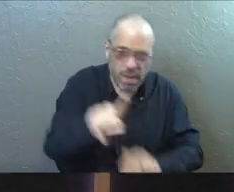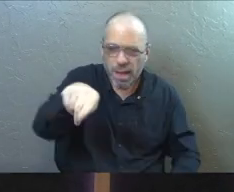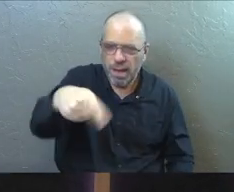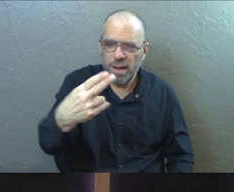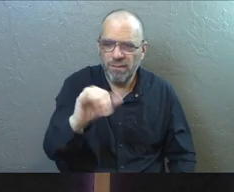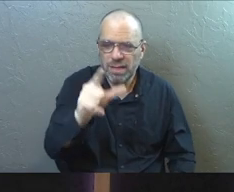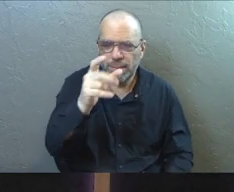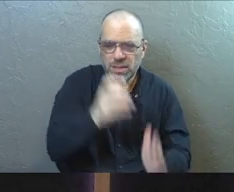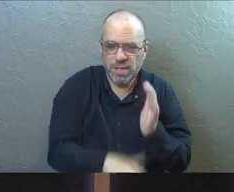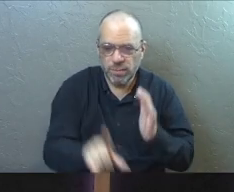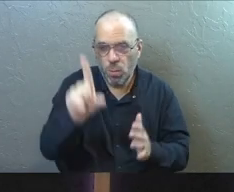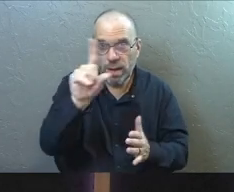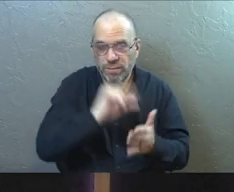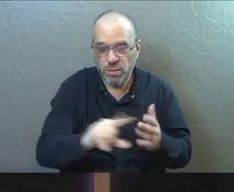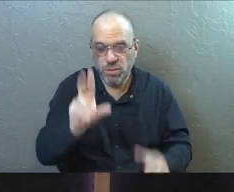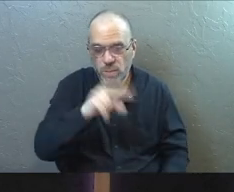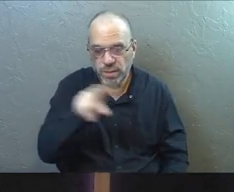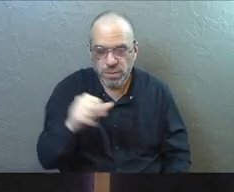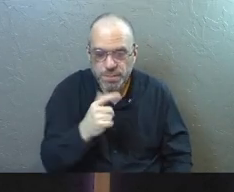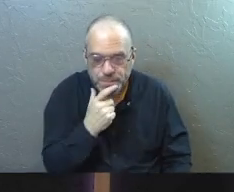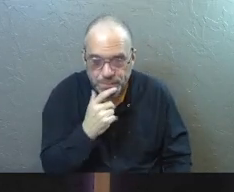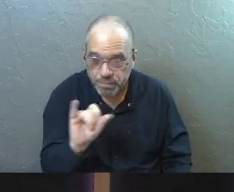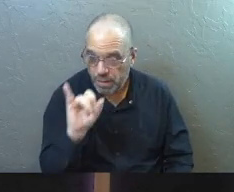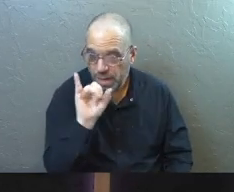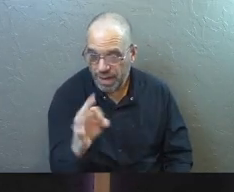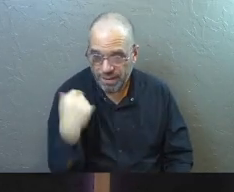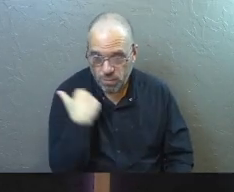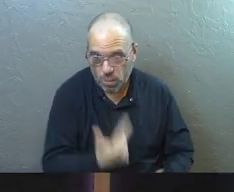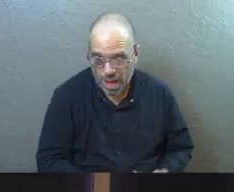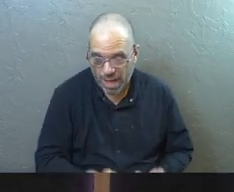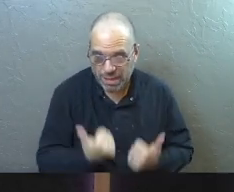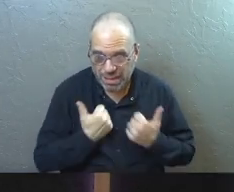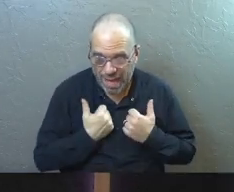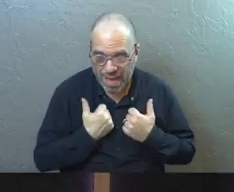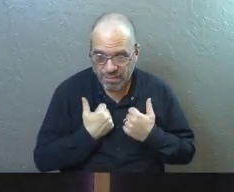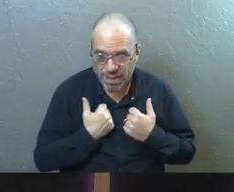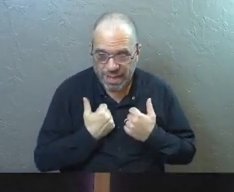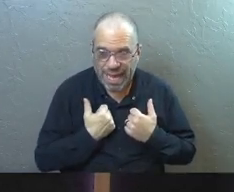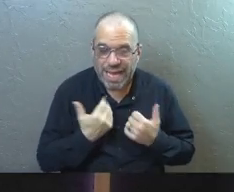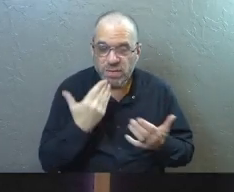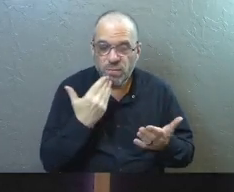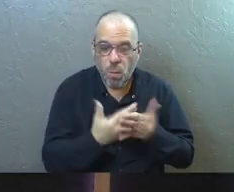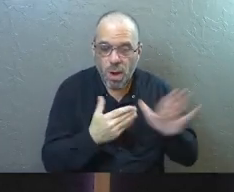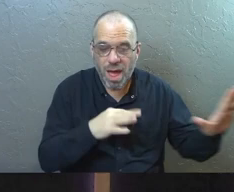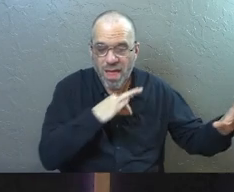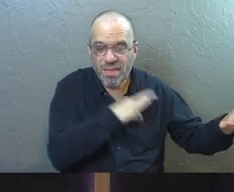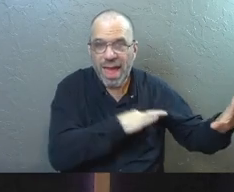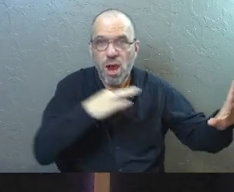Philippians chapter one, verse 22. If we're still alive, it's for the good of others.